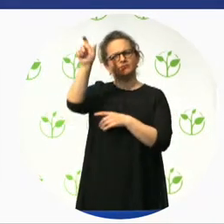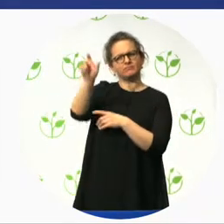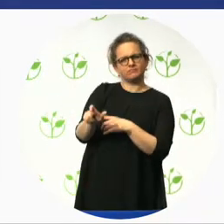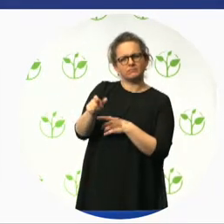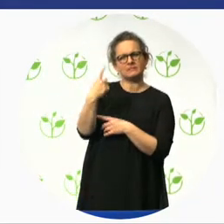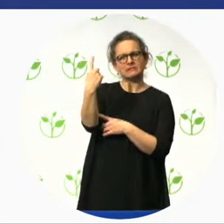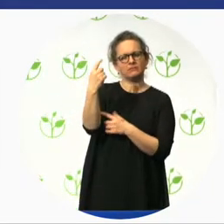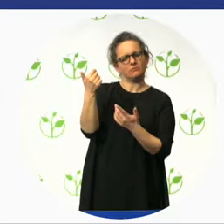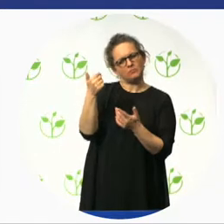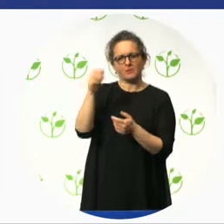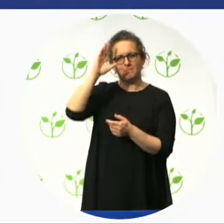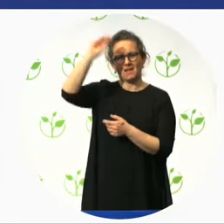mom.